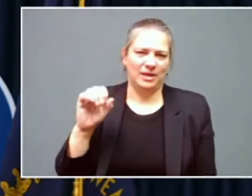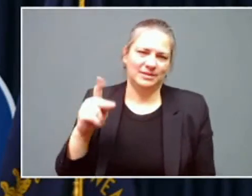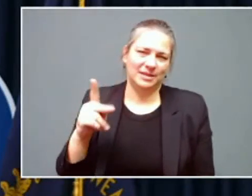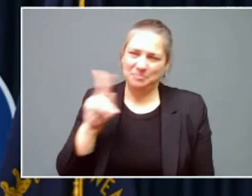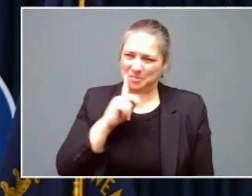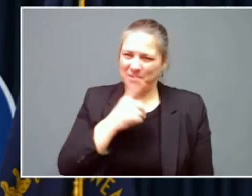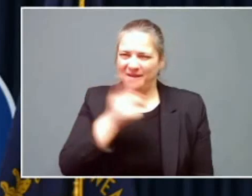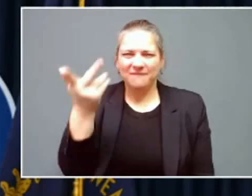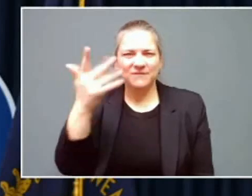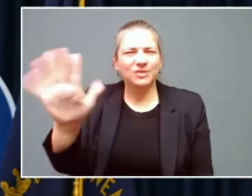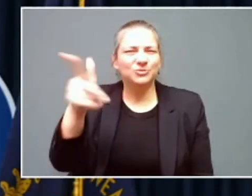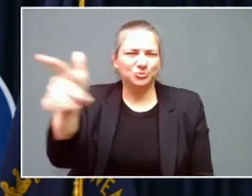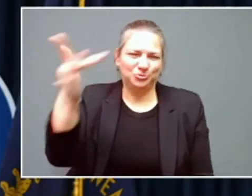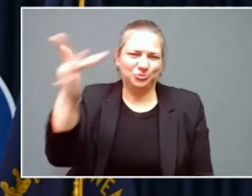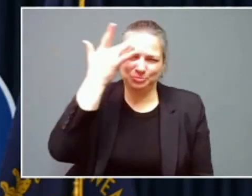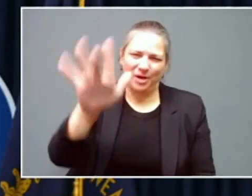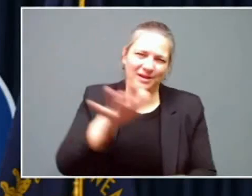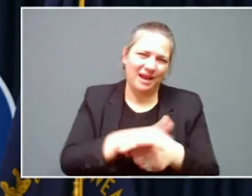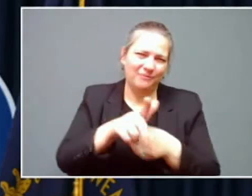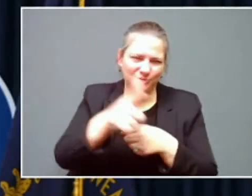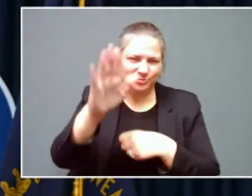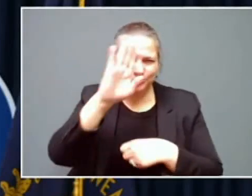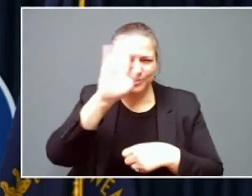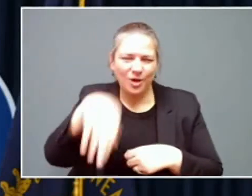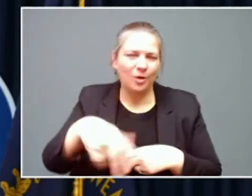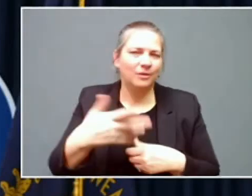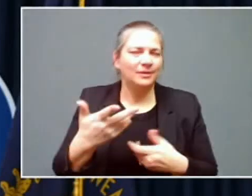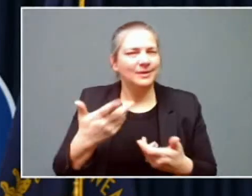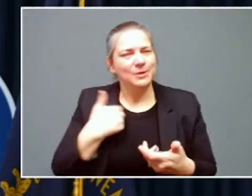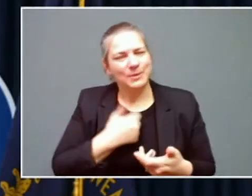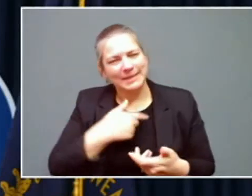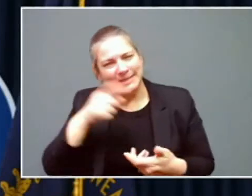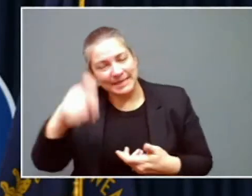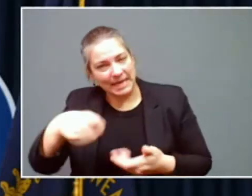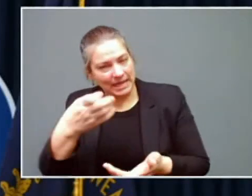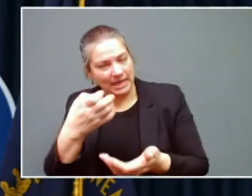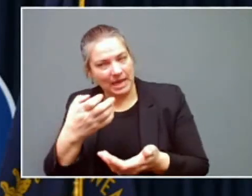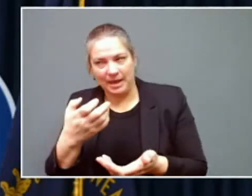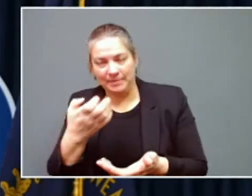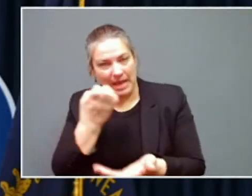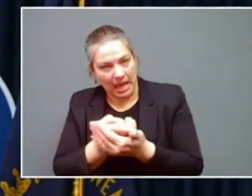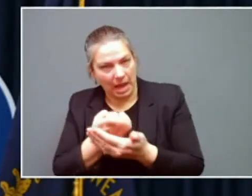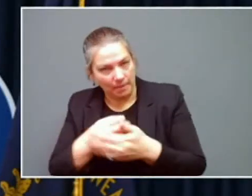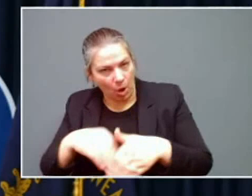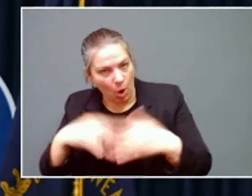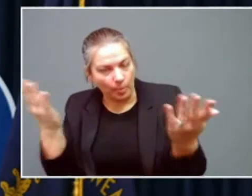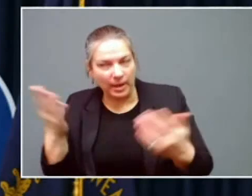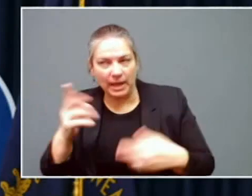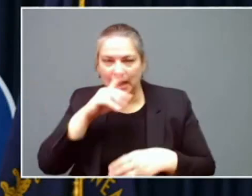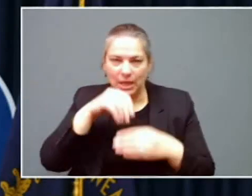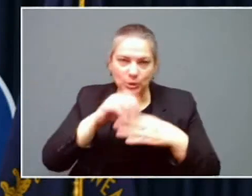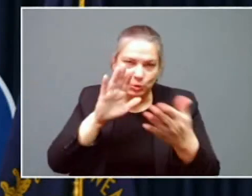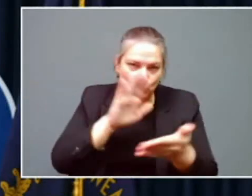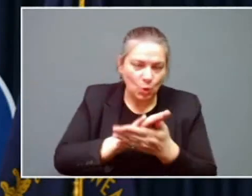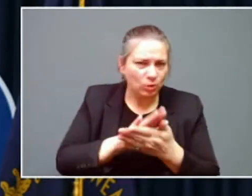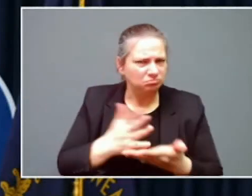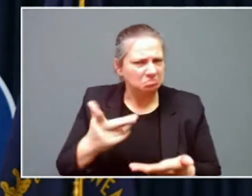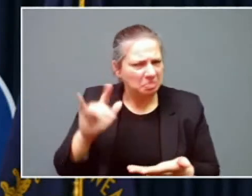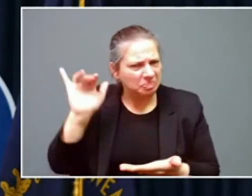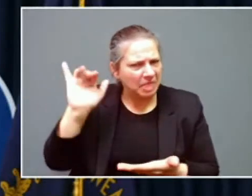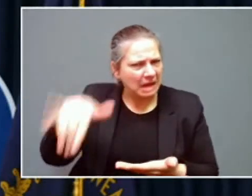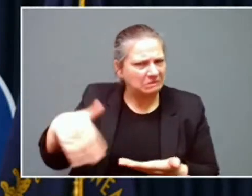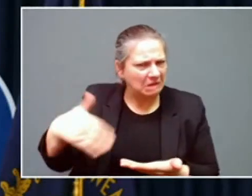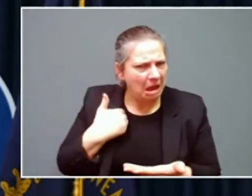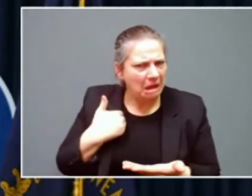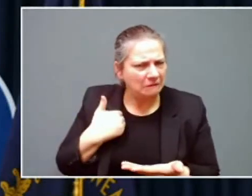process both, right? That we need our economy open, our kids in school, which is happening at the same time. Wear a